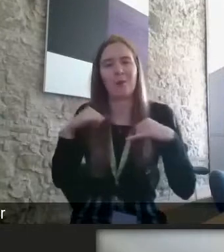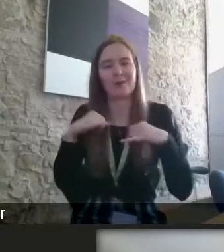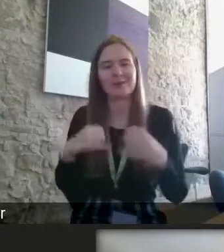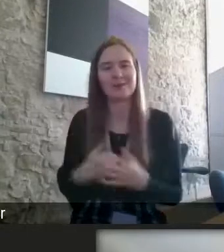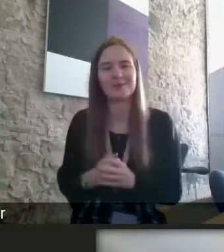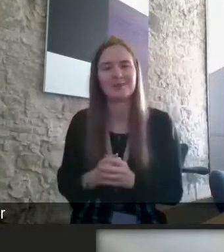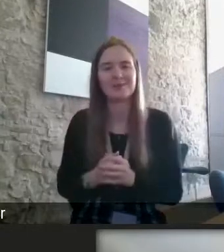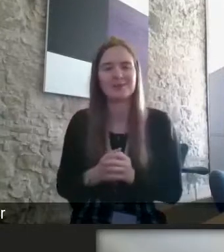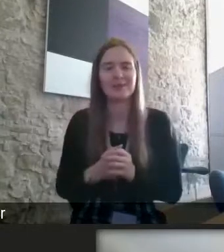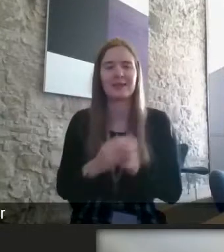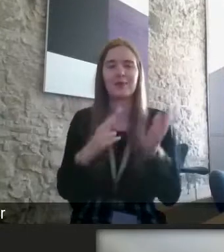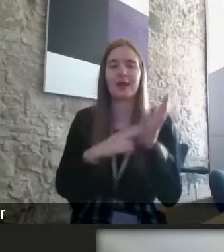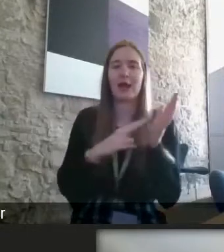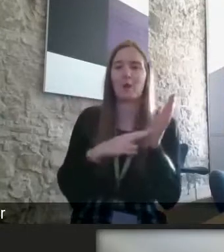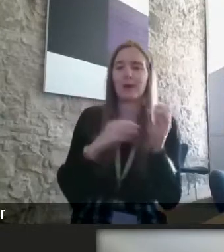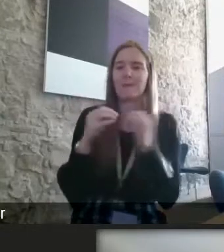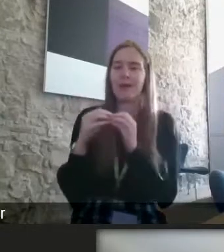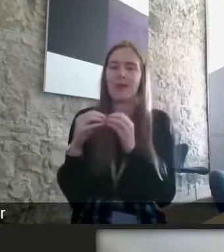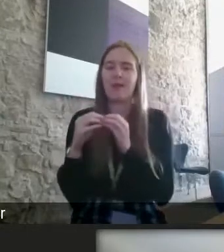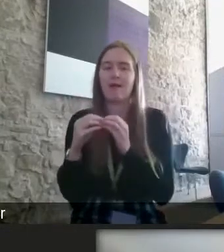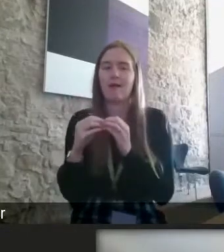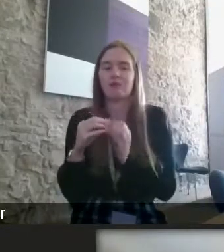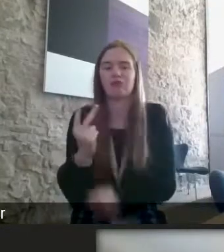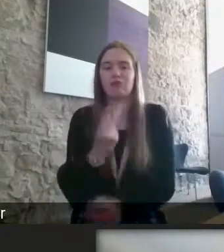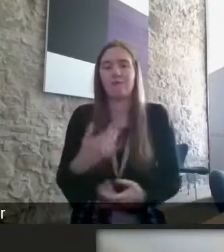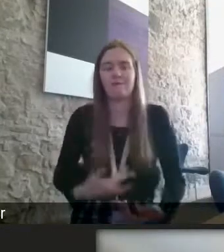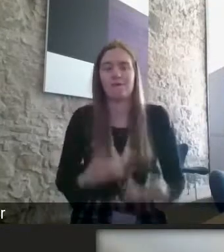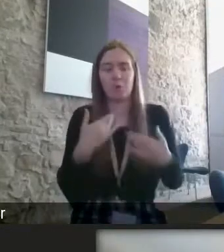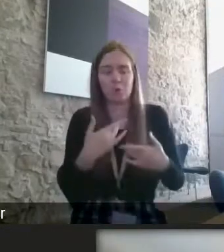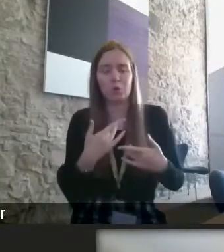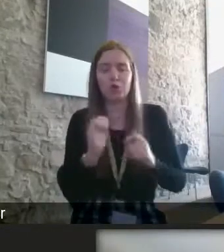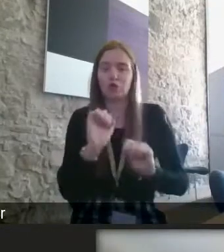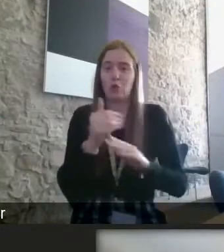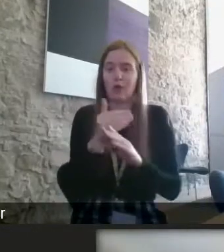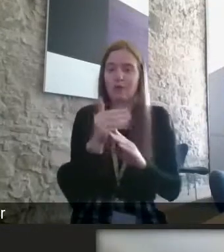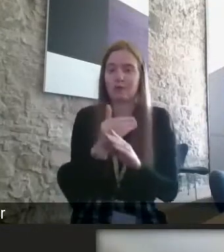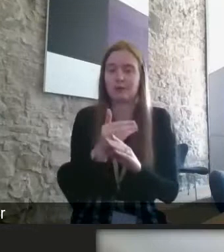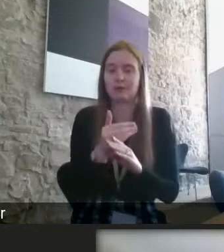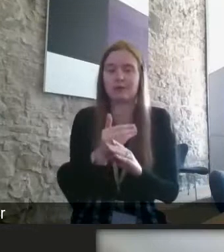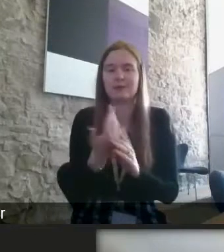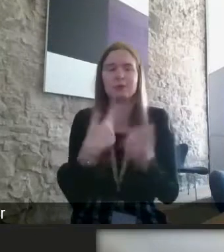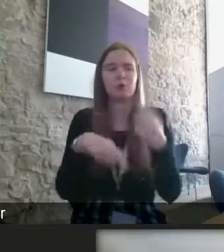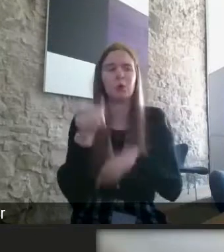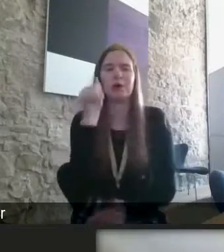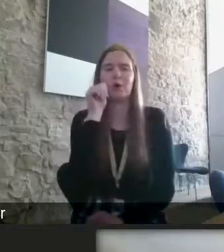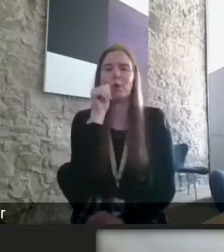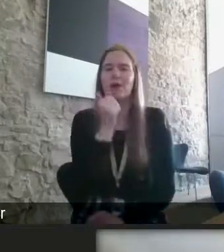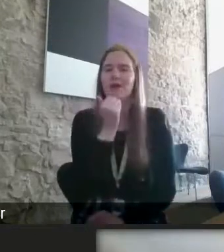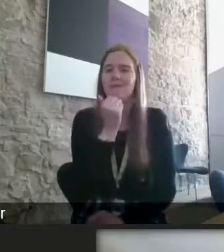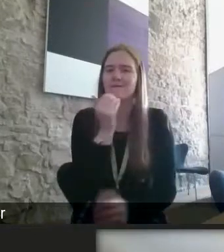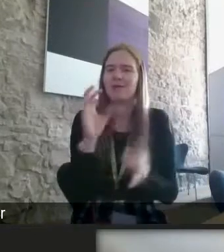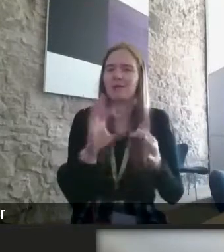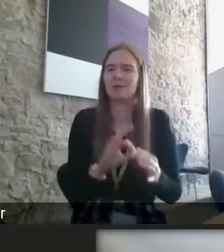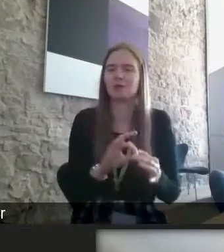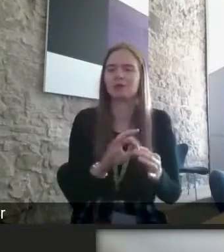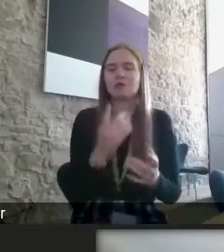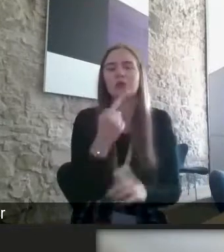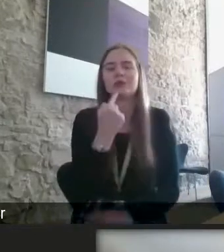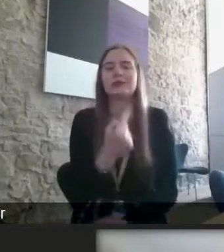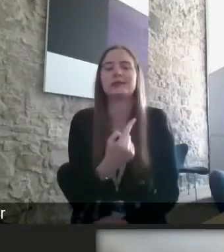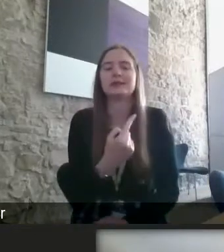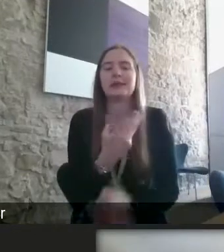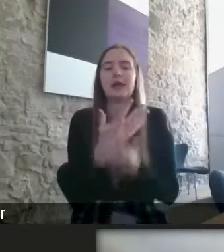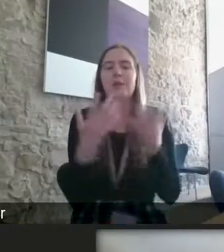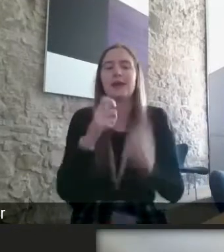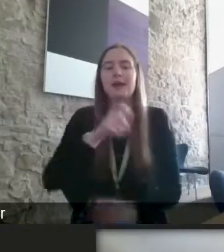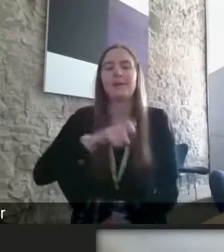better i suppose from from your from your own point of view in the work that you do do we know enough i mean obviously that you mentioned about obviously the number of people